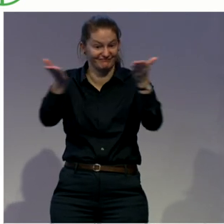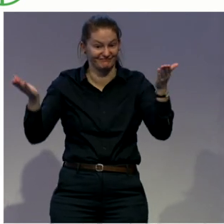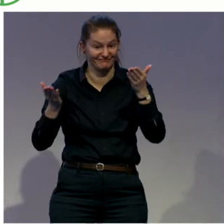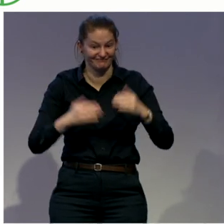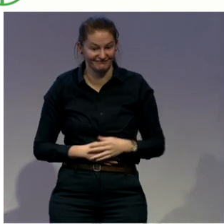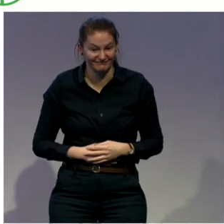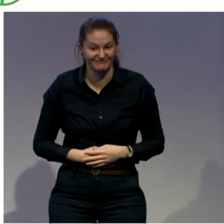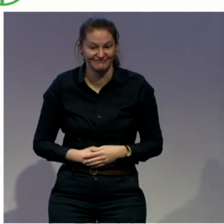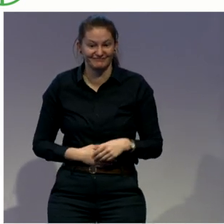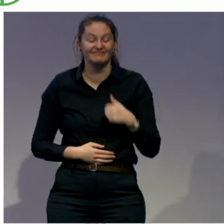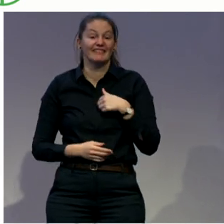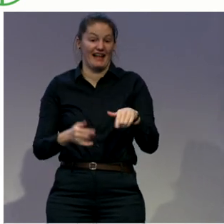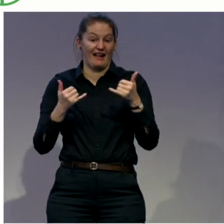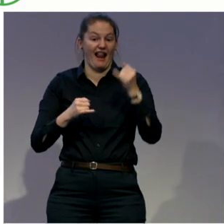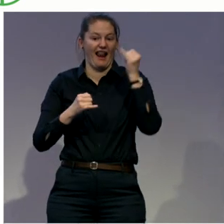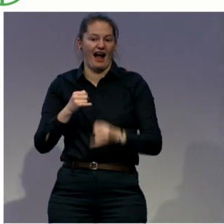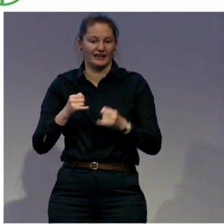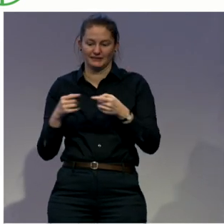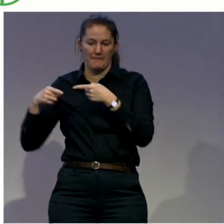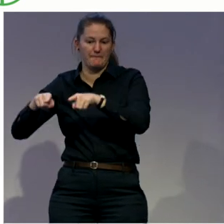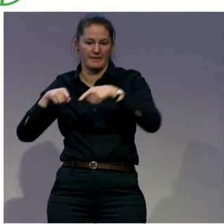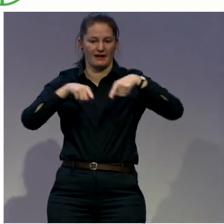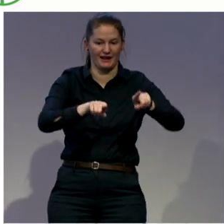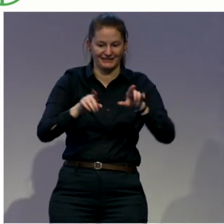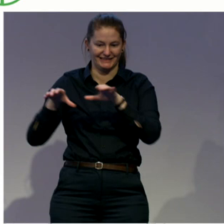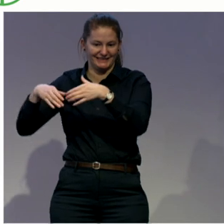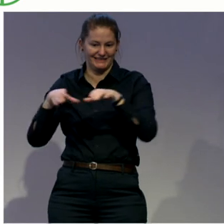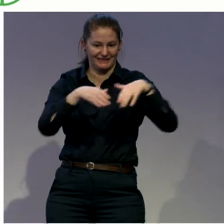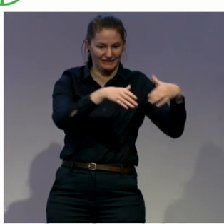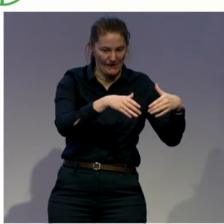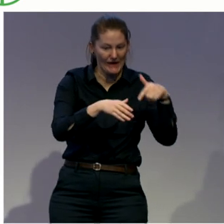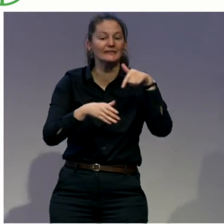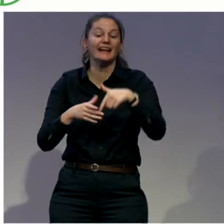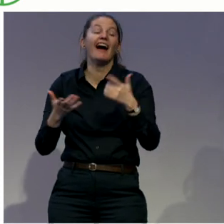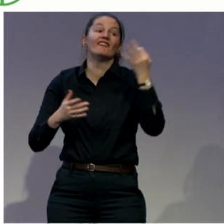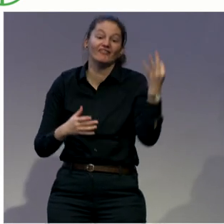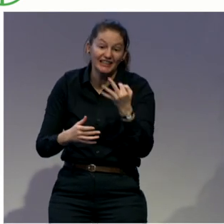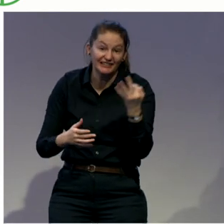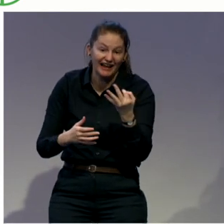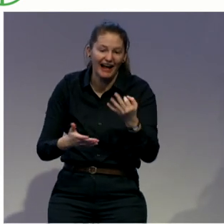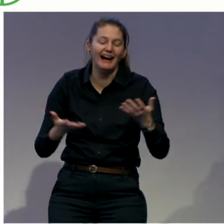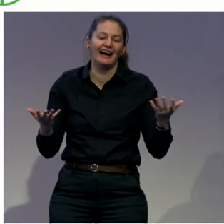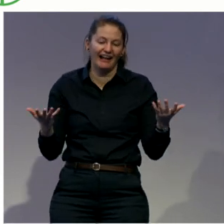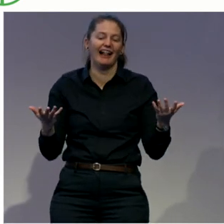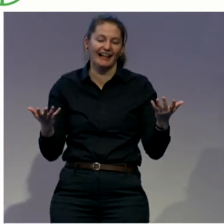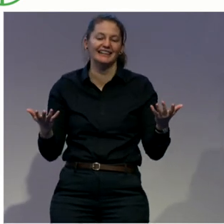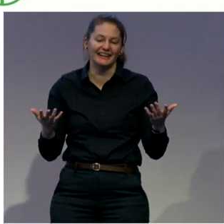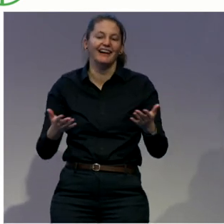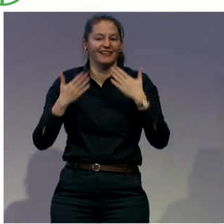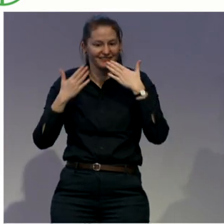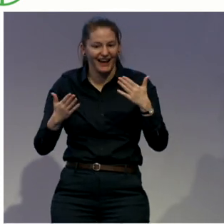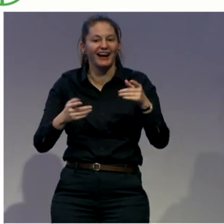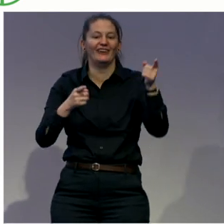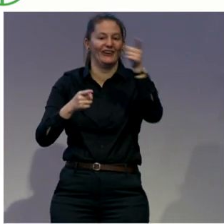of the conference and on a Friday. So I want to just say thank you on behalf of myself and the other panelists for